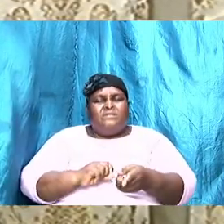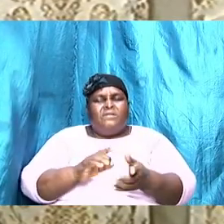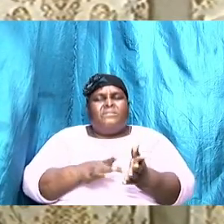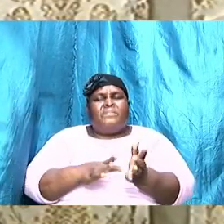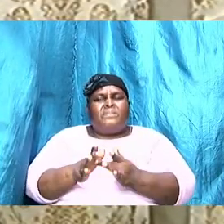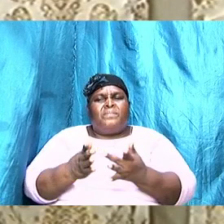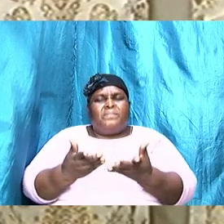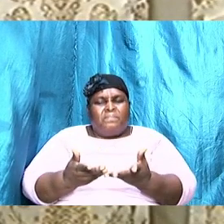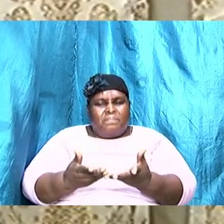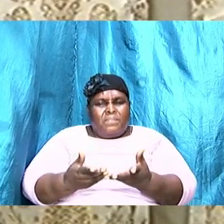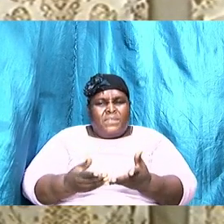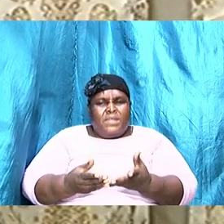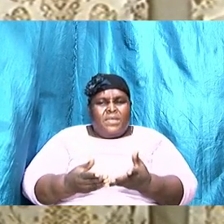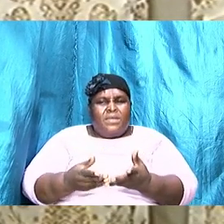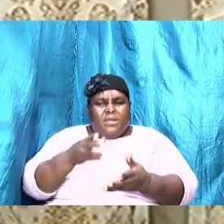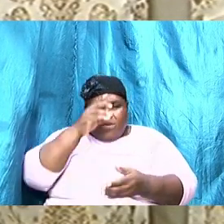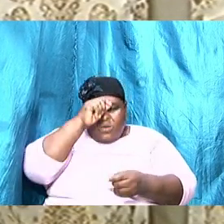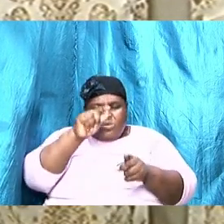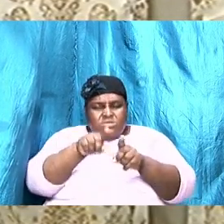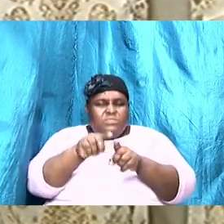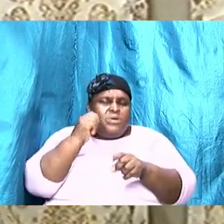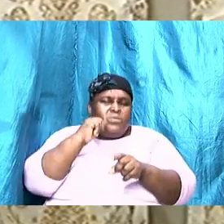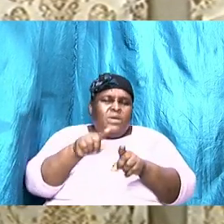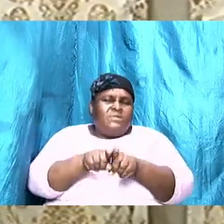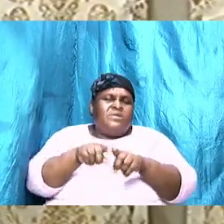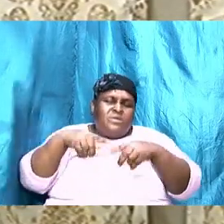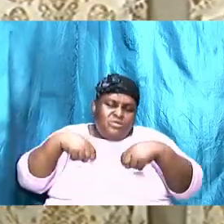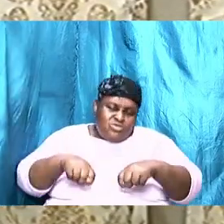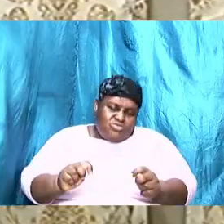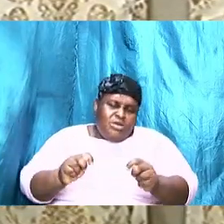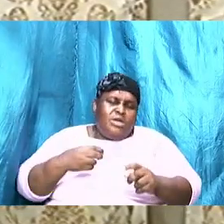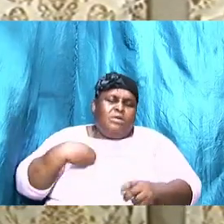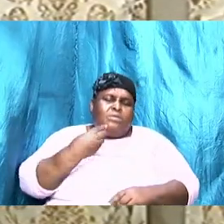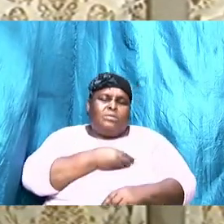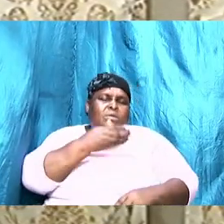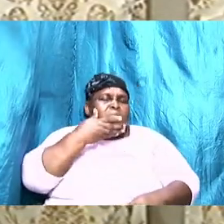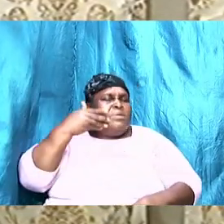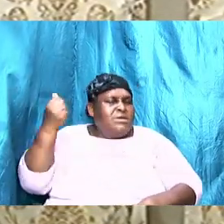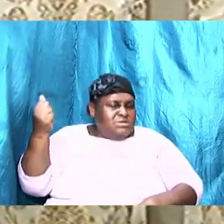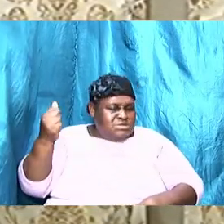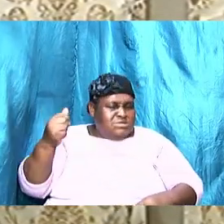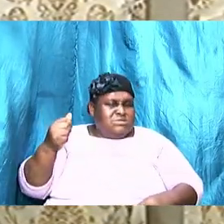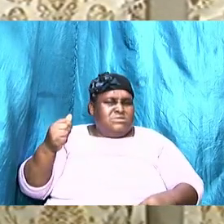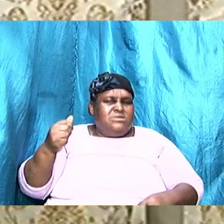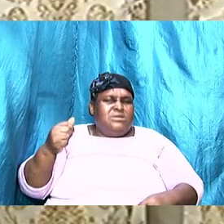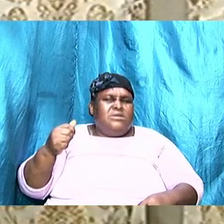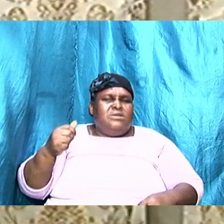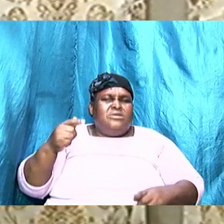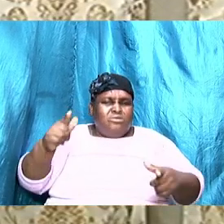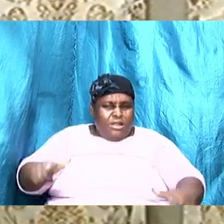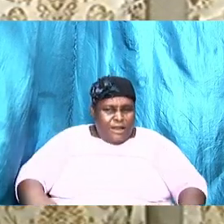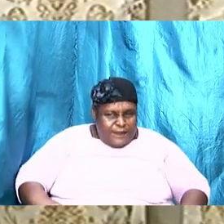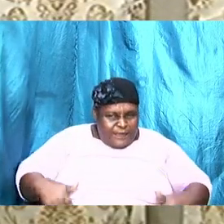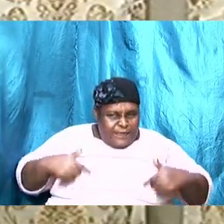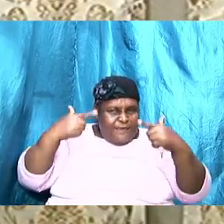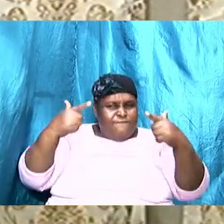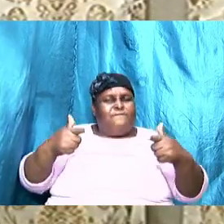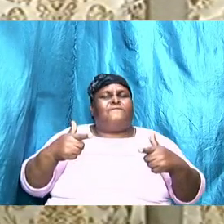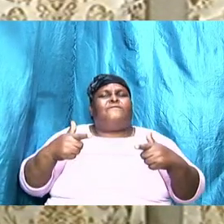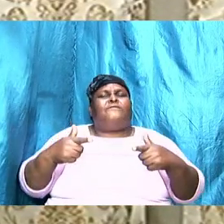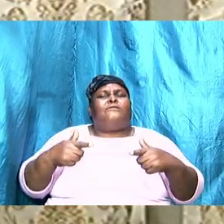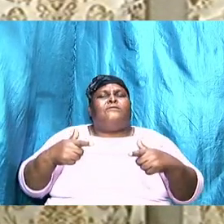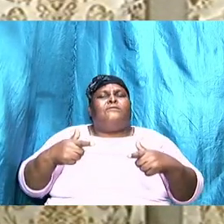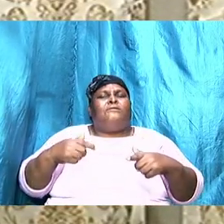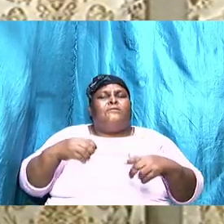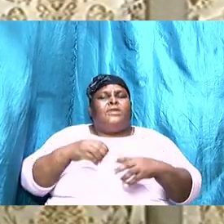and try let us try our best to walk in a certain light in a certain